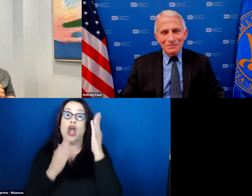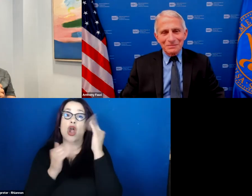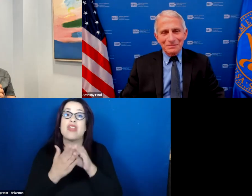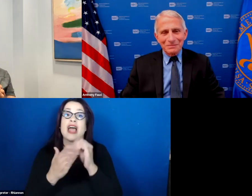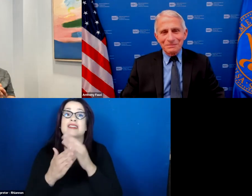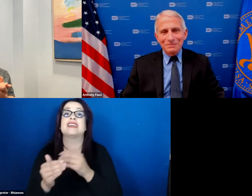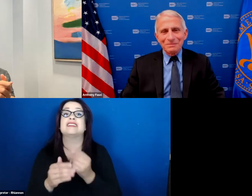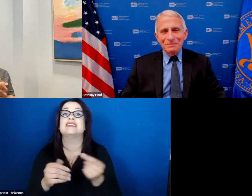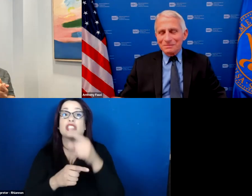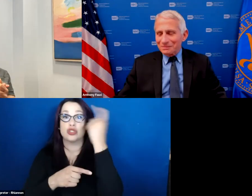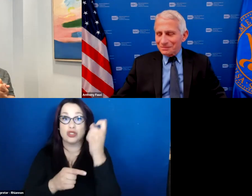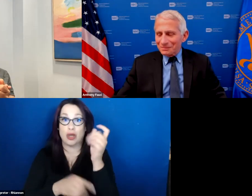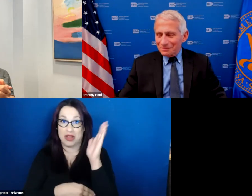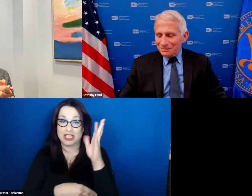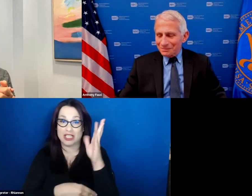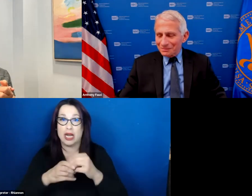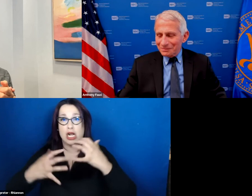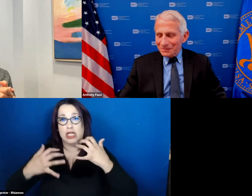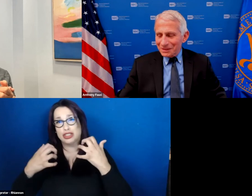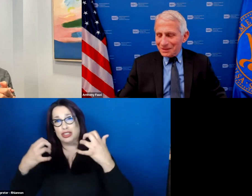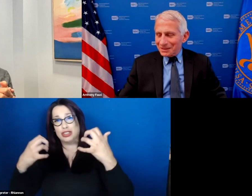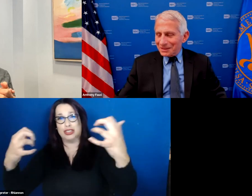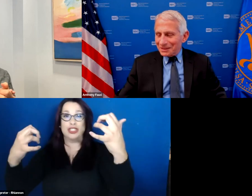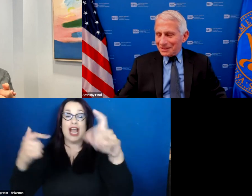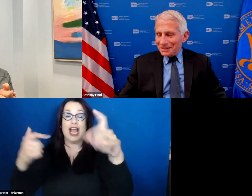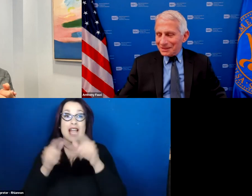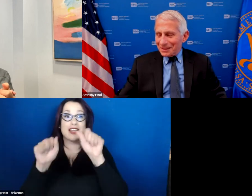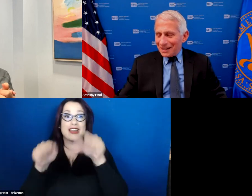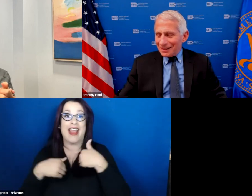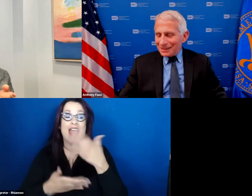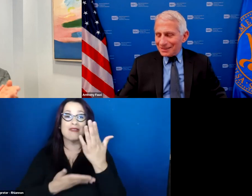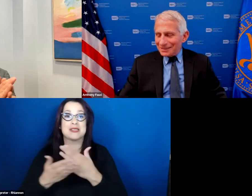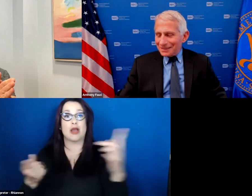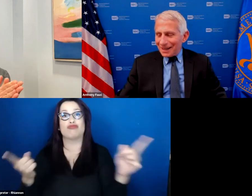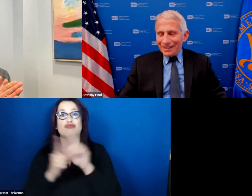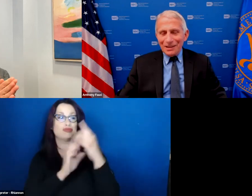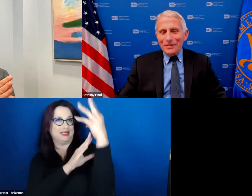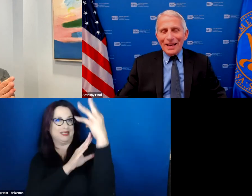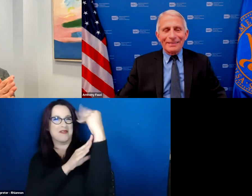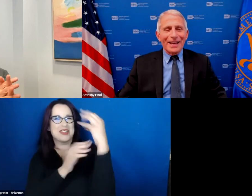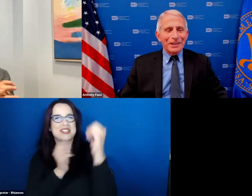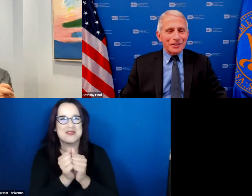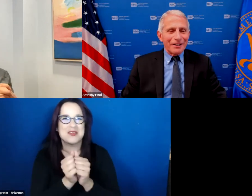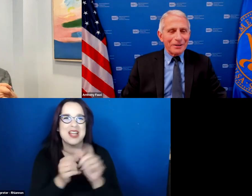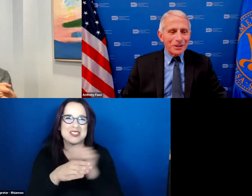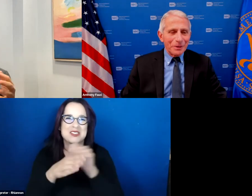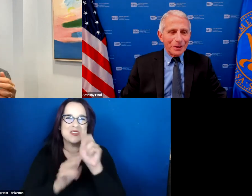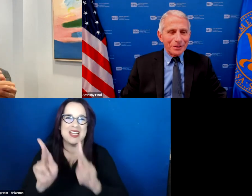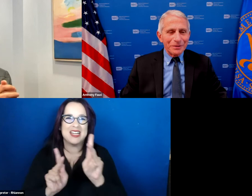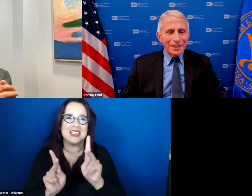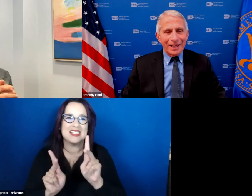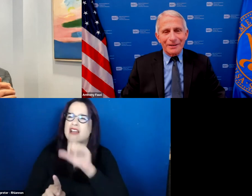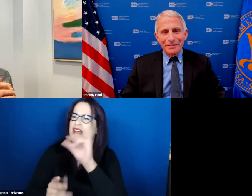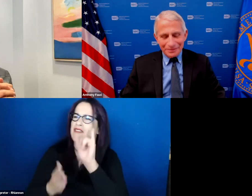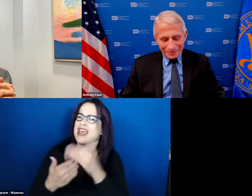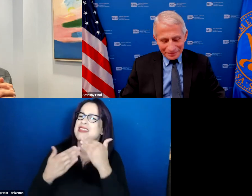you will have a chance to get some selfies uh with some trainees thank you so much I'd love that thank you Sharon good to be with